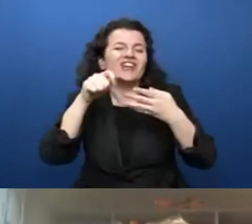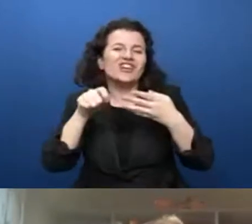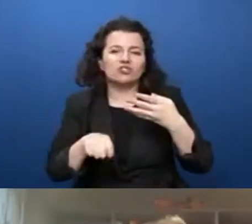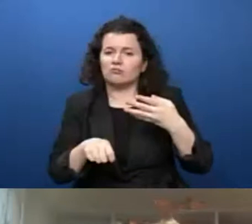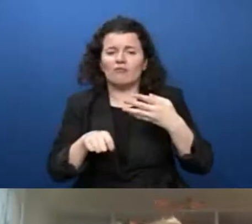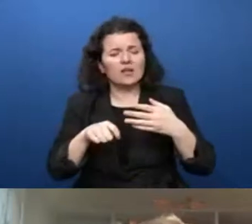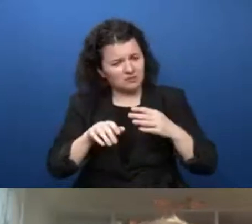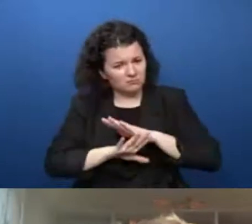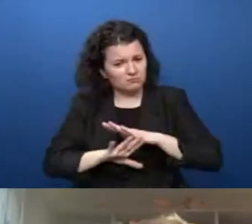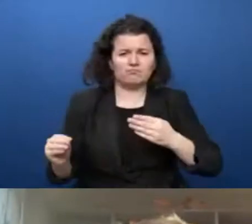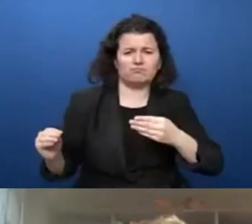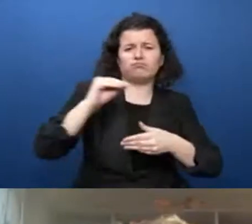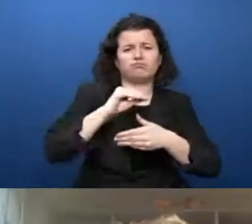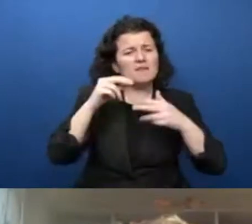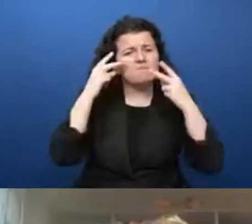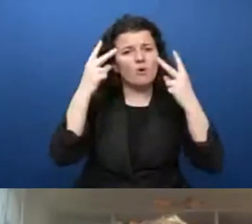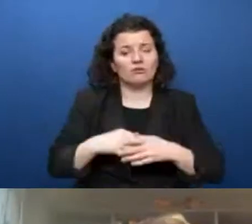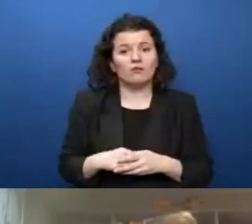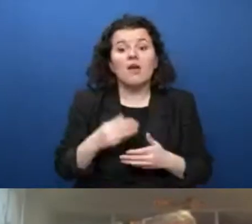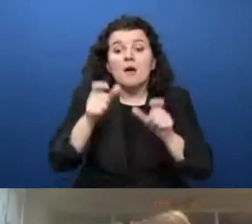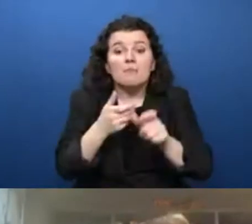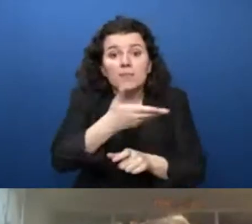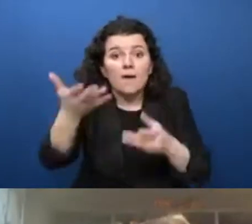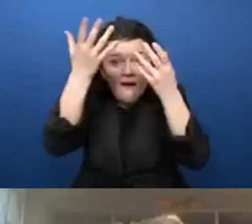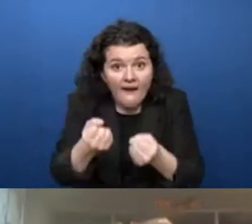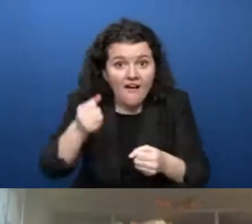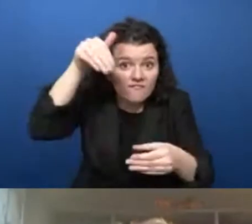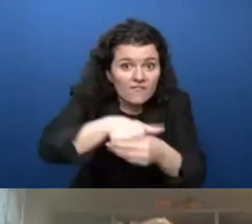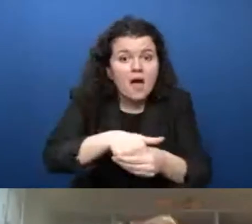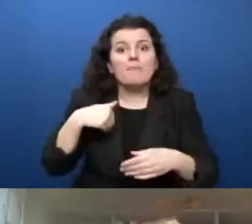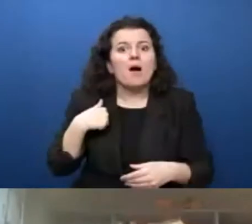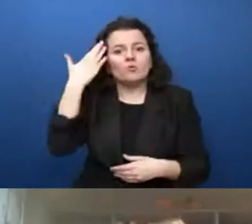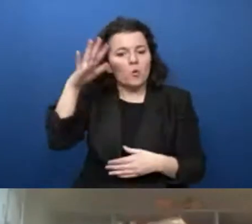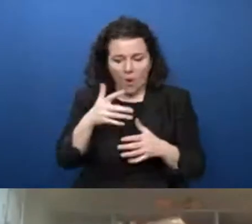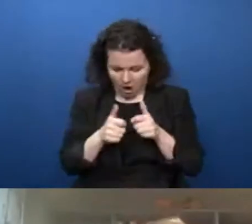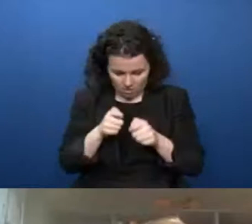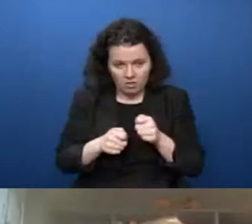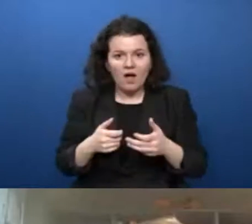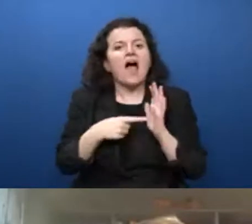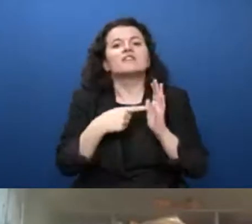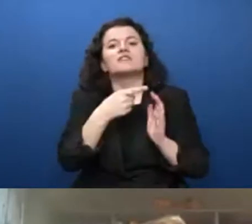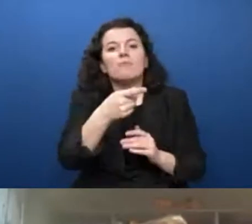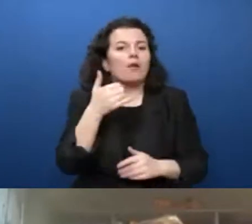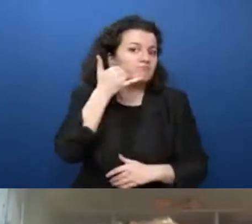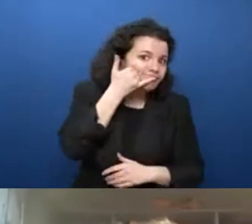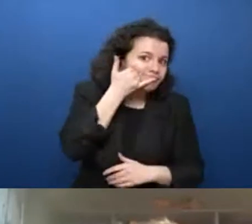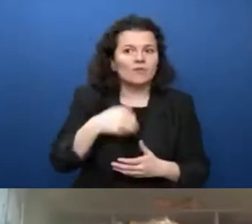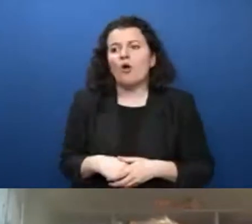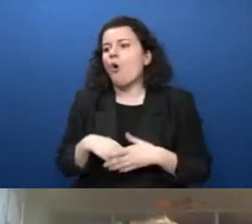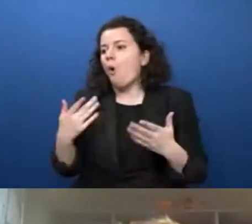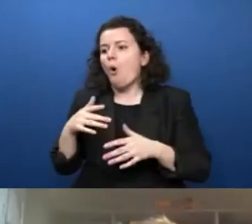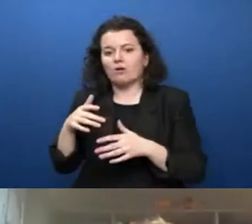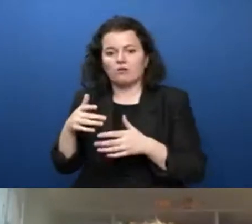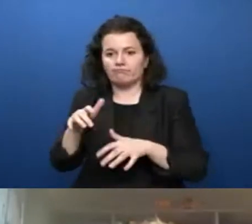because they don't challenge themselves to use it. You know, you might have an iPhone, you might have a phone, you only try to stretch to your where you want to